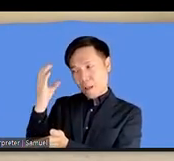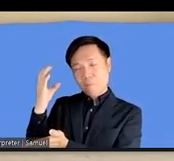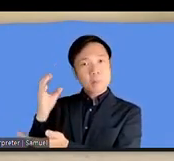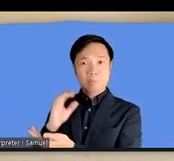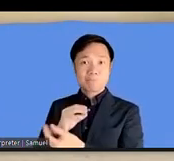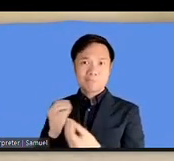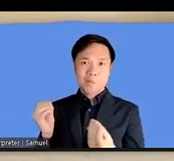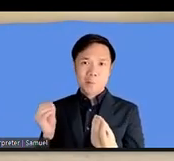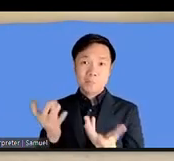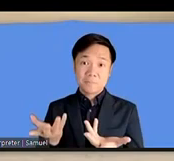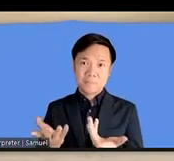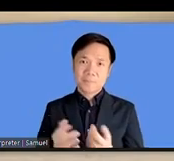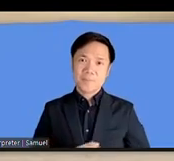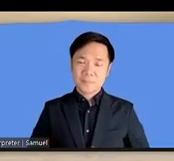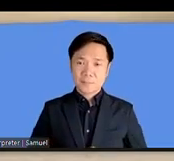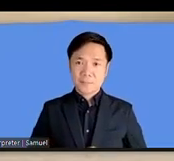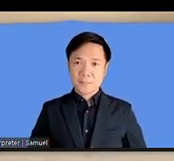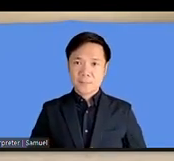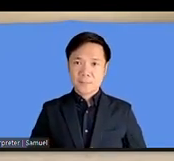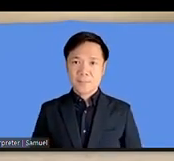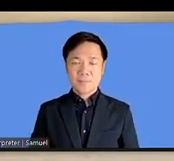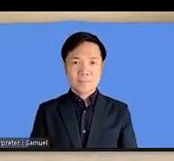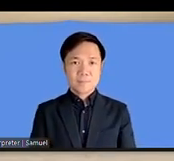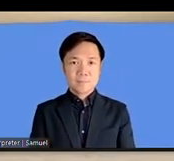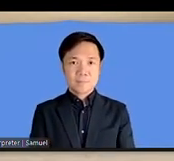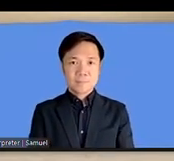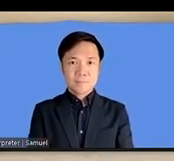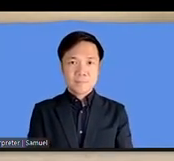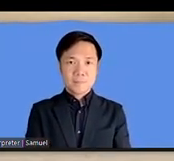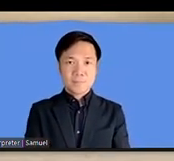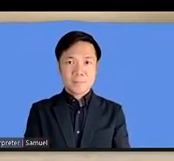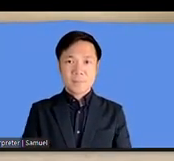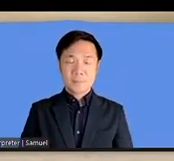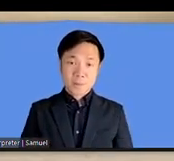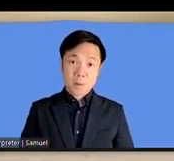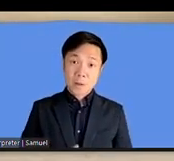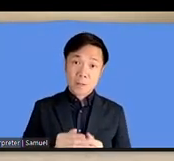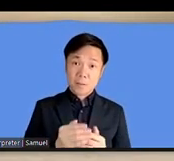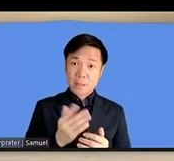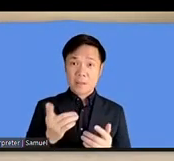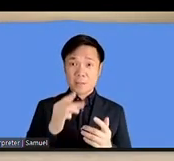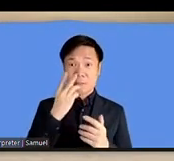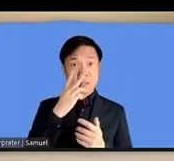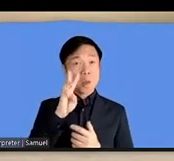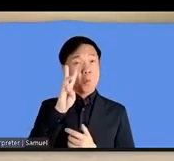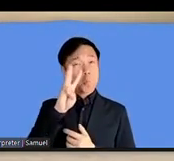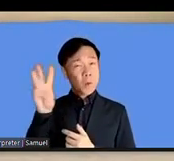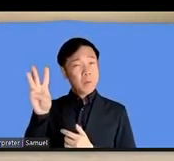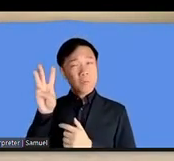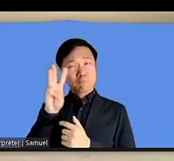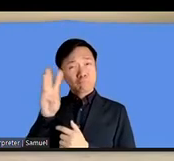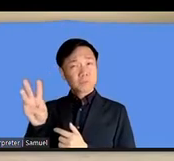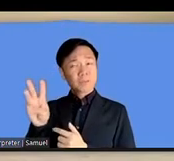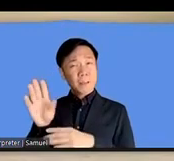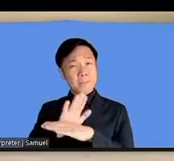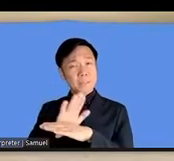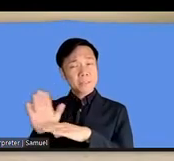that is why we still find many public websites that's accessible for